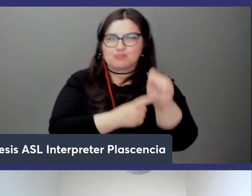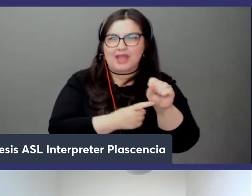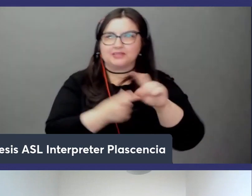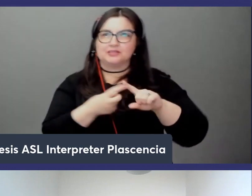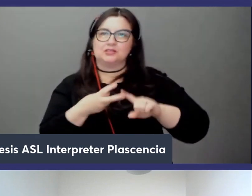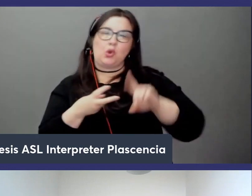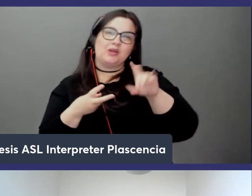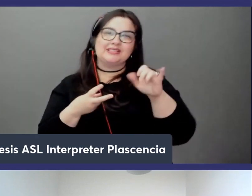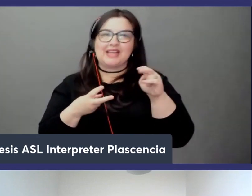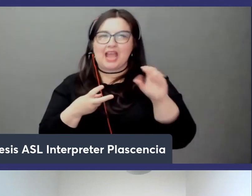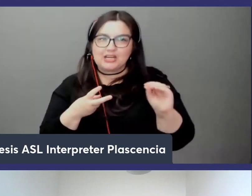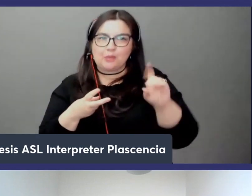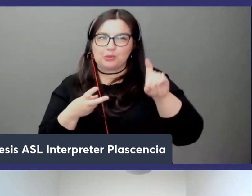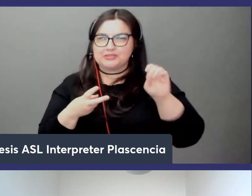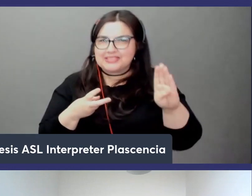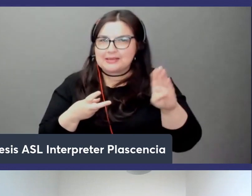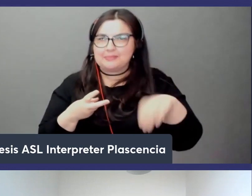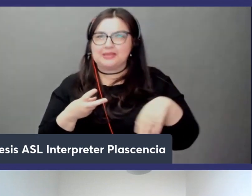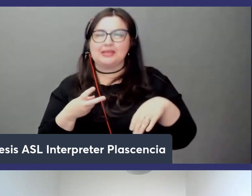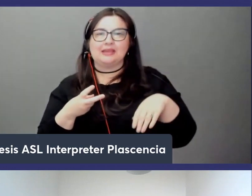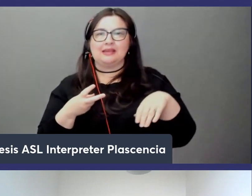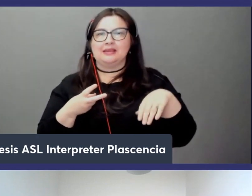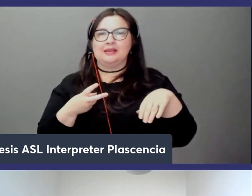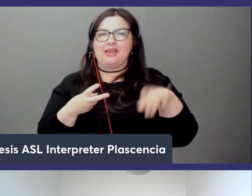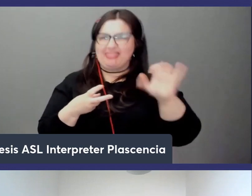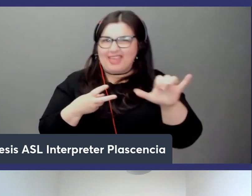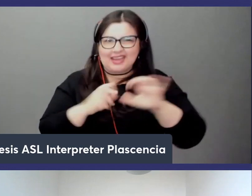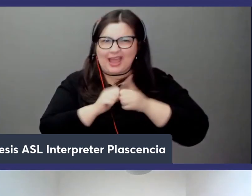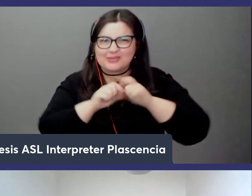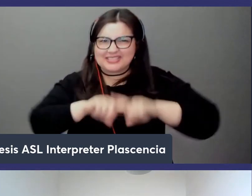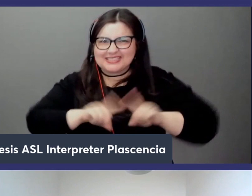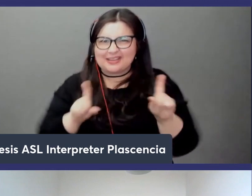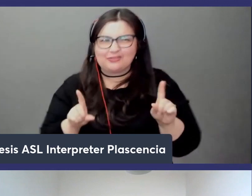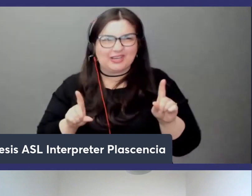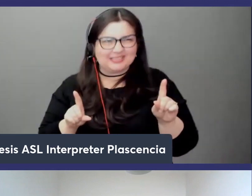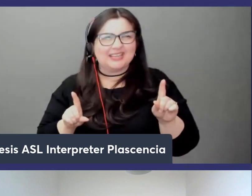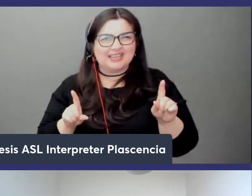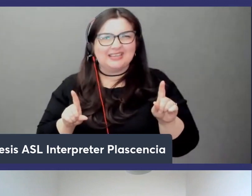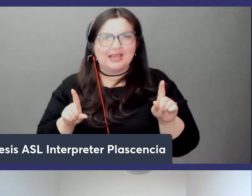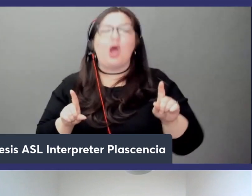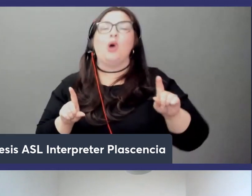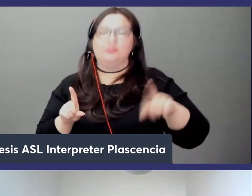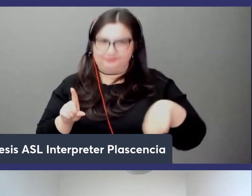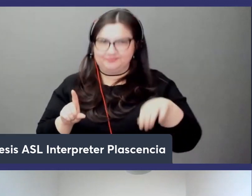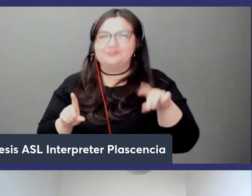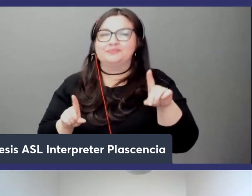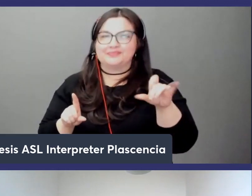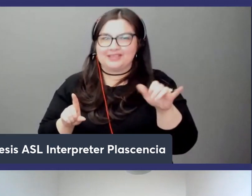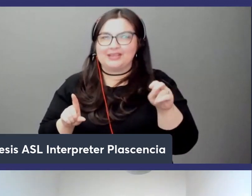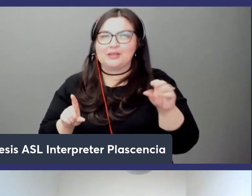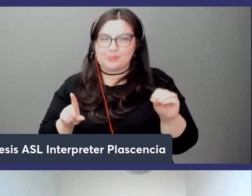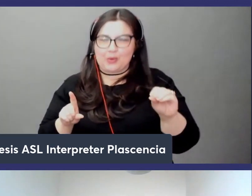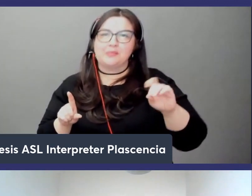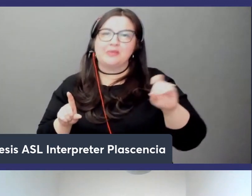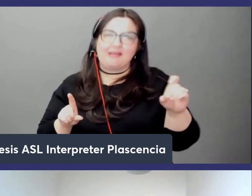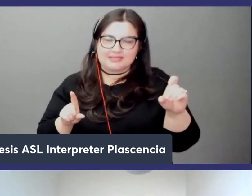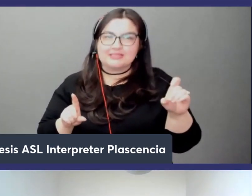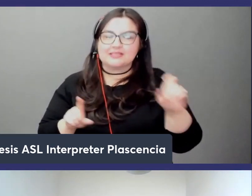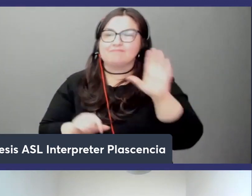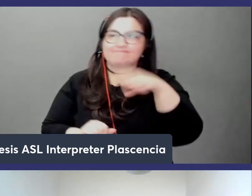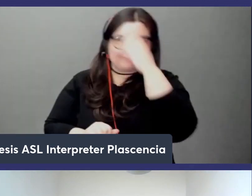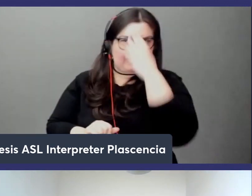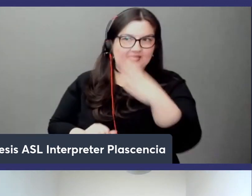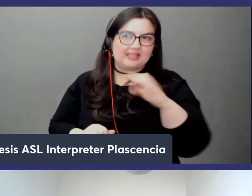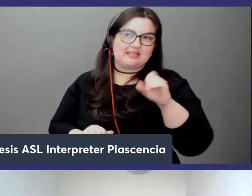db with you know dynamo db accelerator dax can you talk to that yes so elastic cache is a